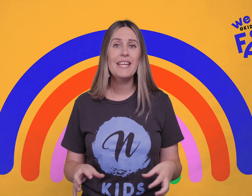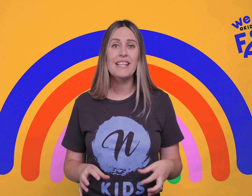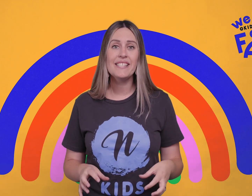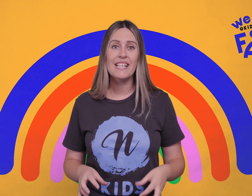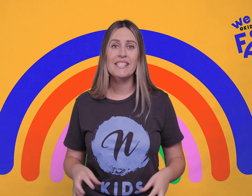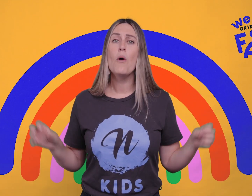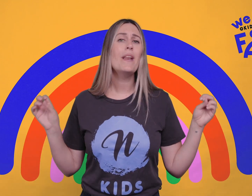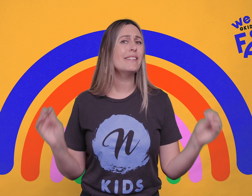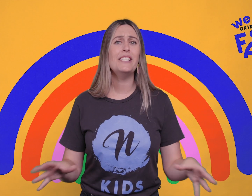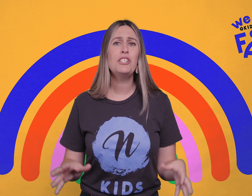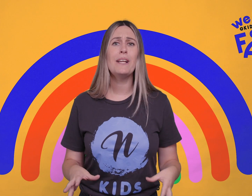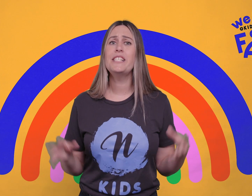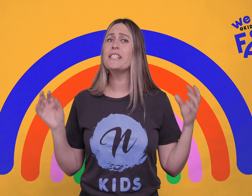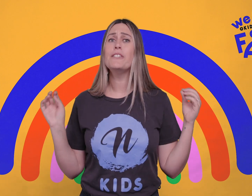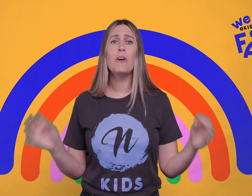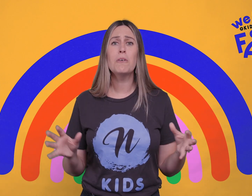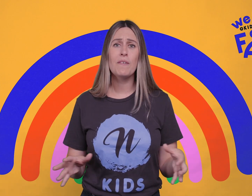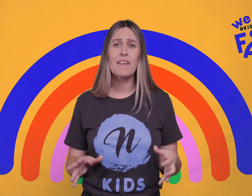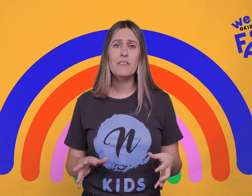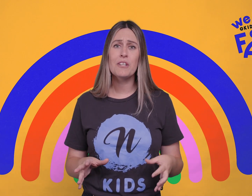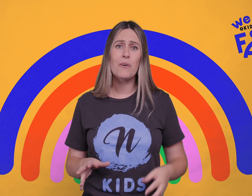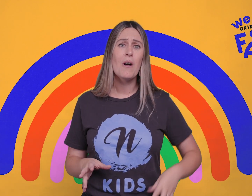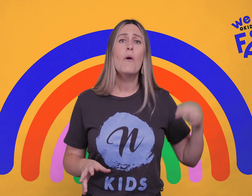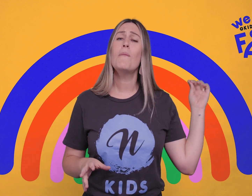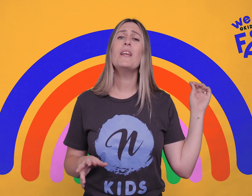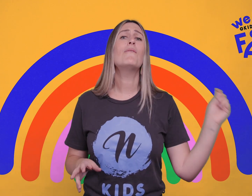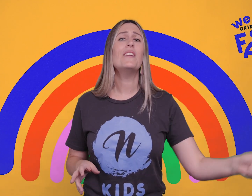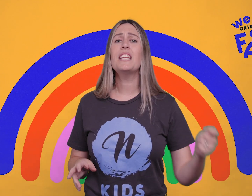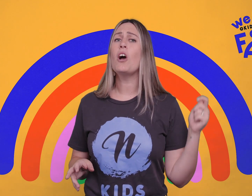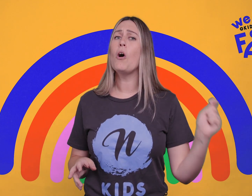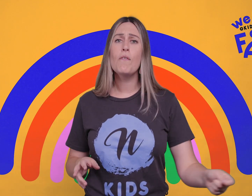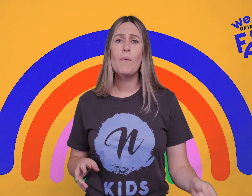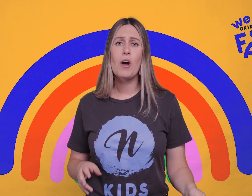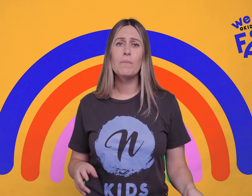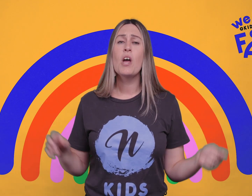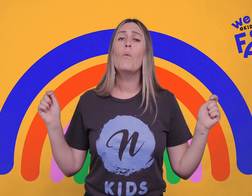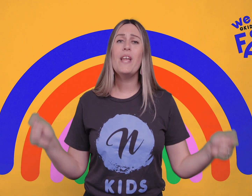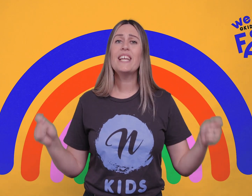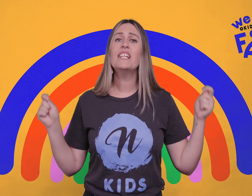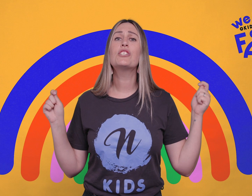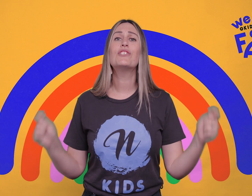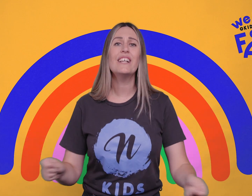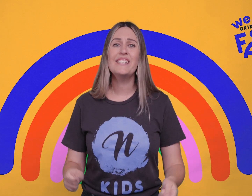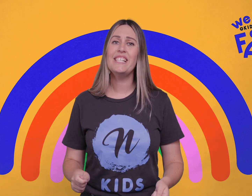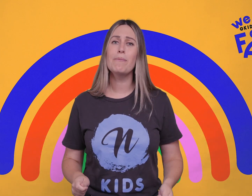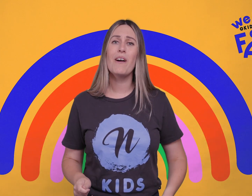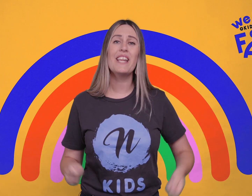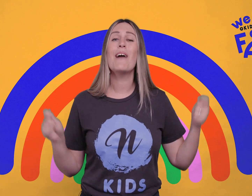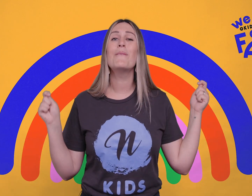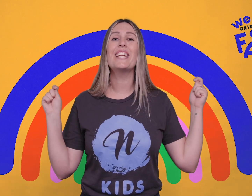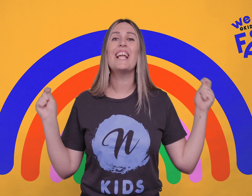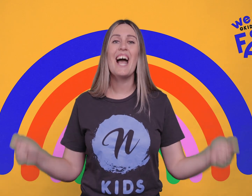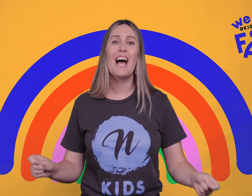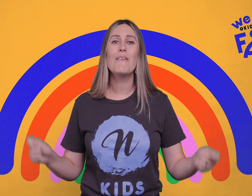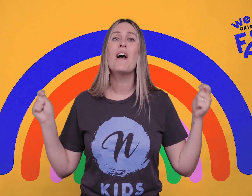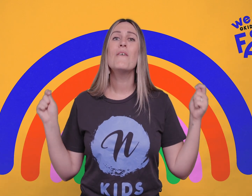aren't making sense, when our situation does not look very good at all, when we are feeling overwhelmed, we can trust His word